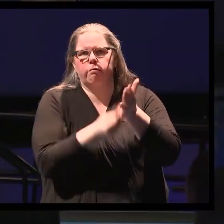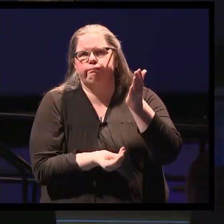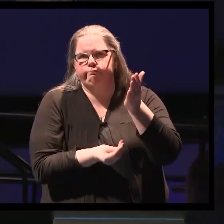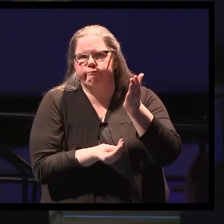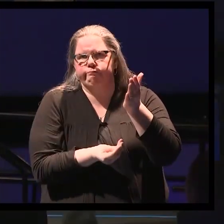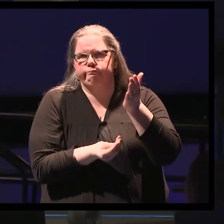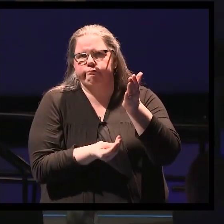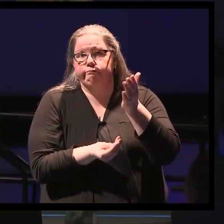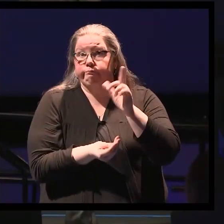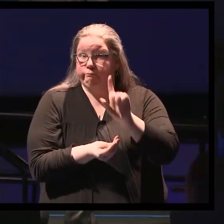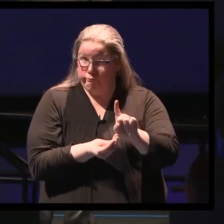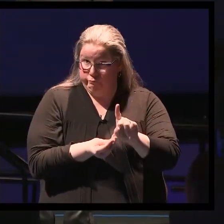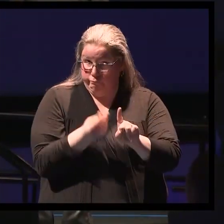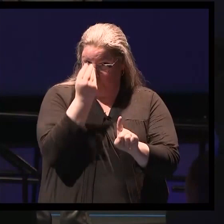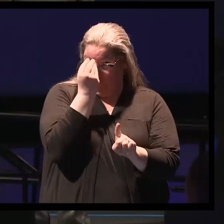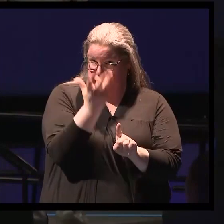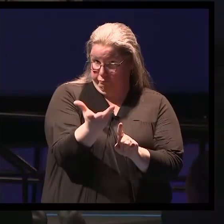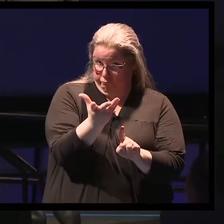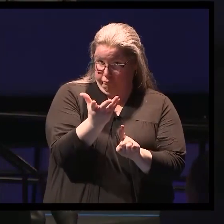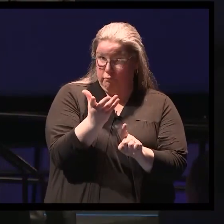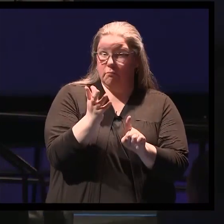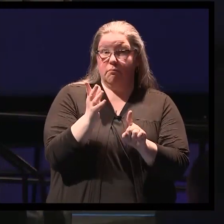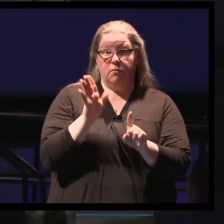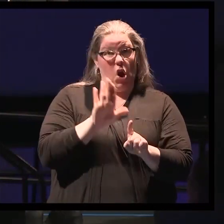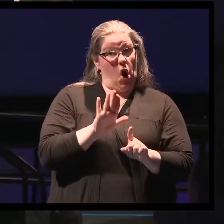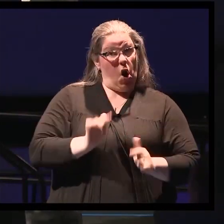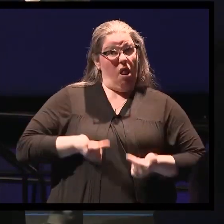life, she's had an above-average head size.